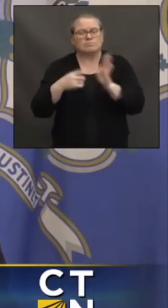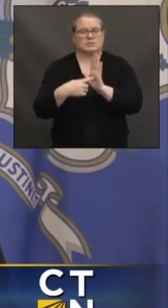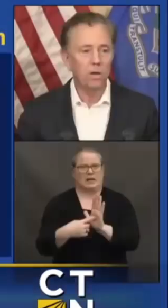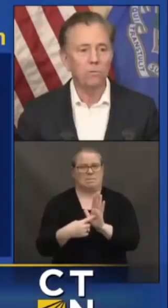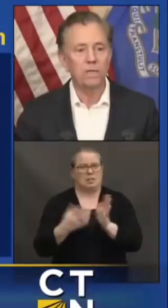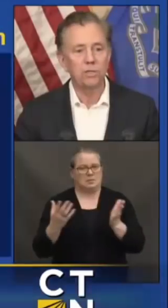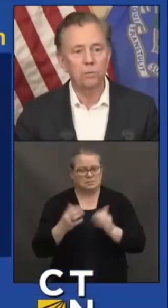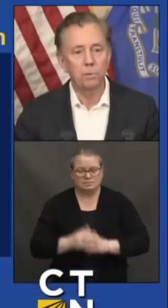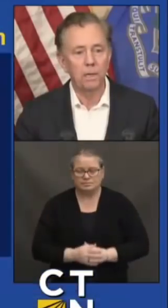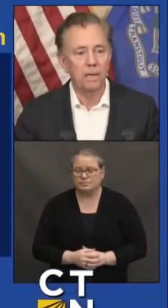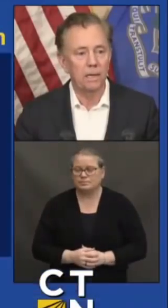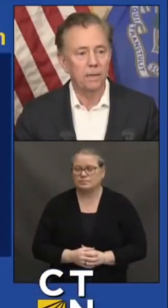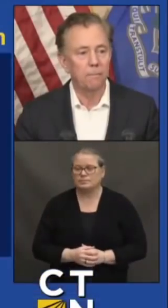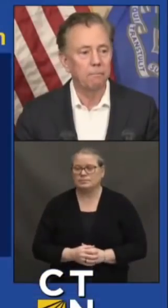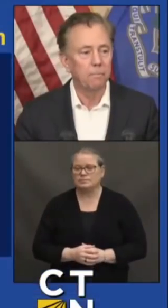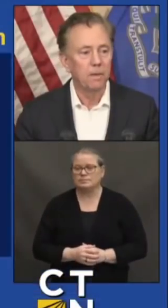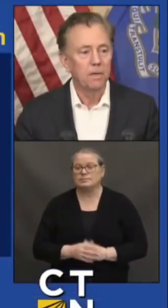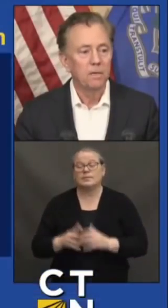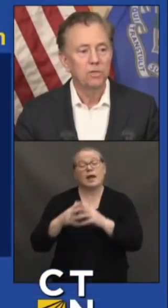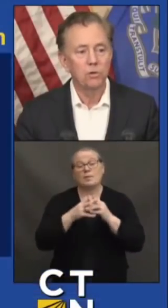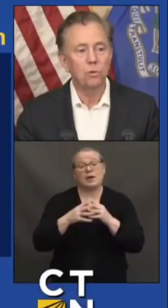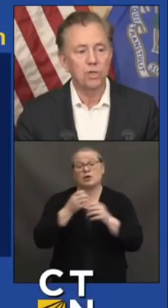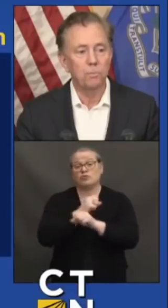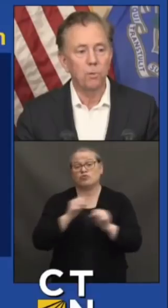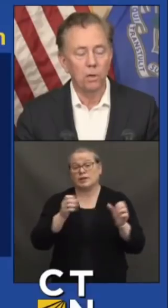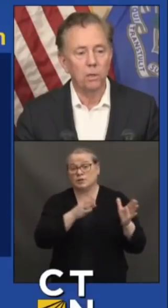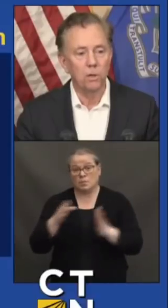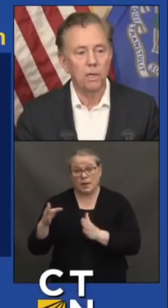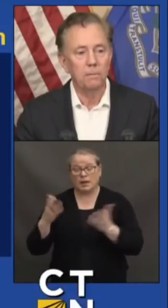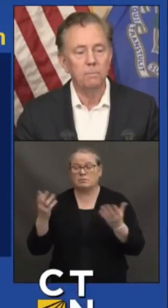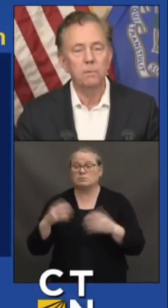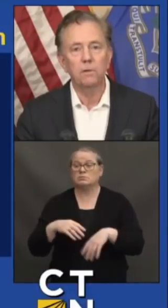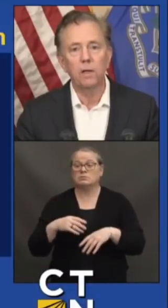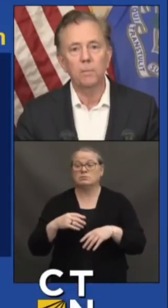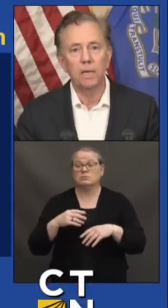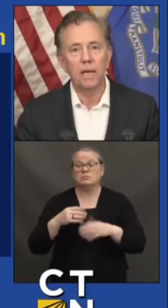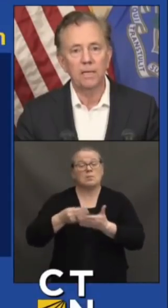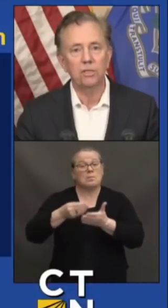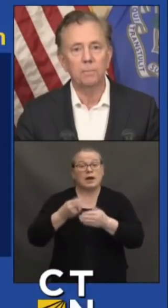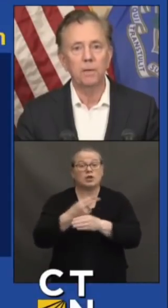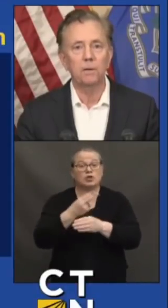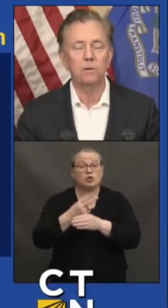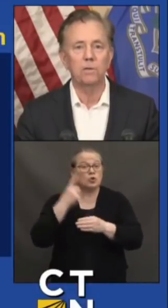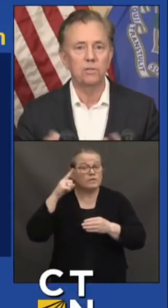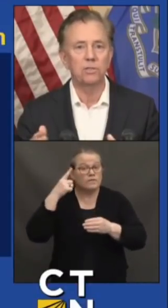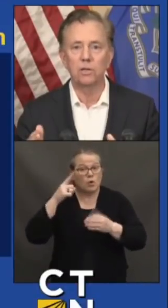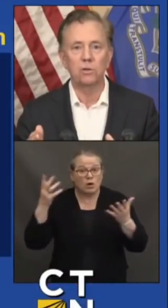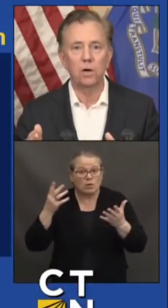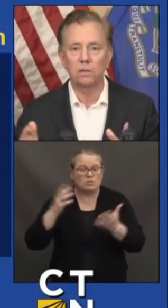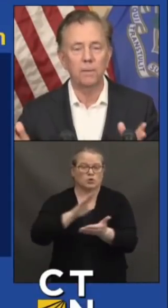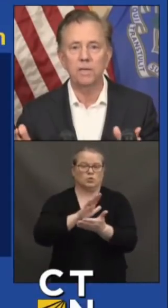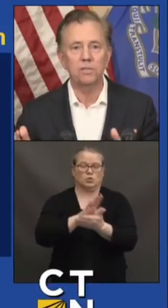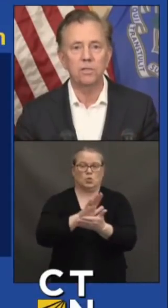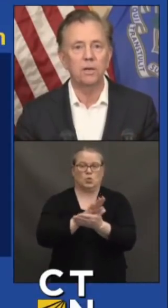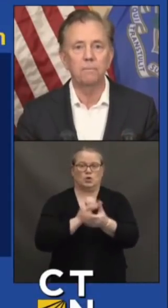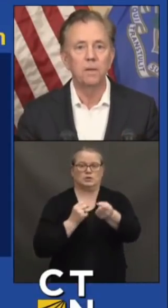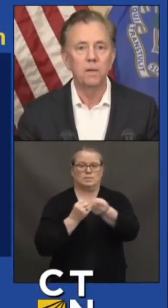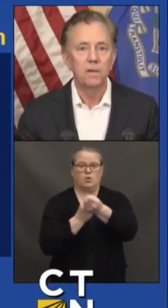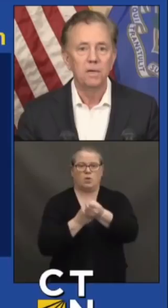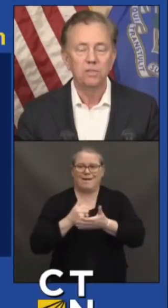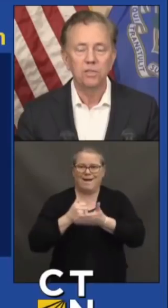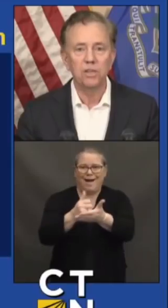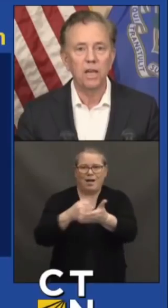So the American Rescue Plan, school support, learning, development, catch-up. Here Chris is going to talk. Let me just